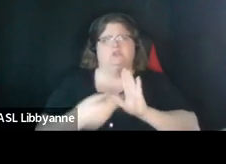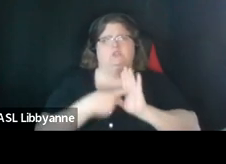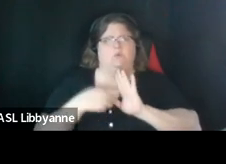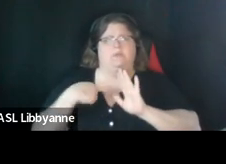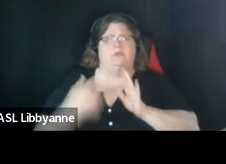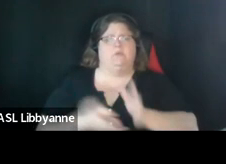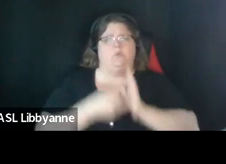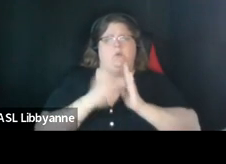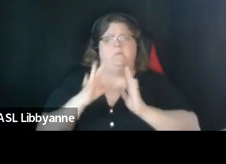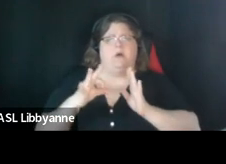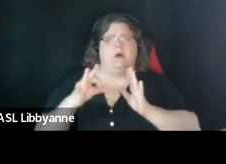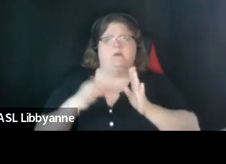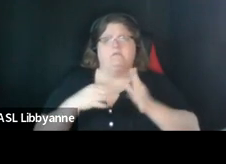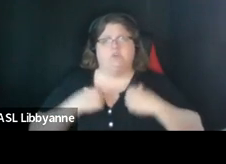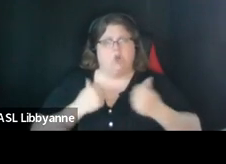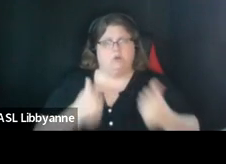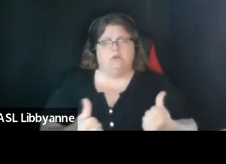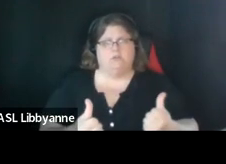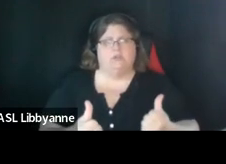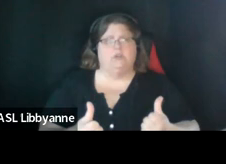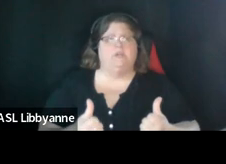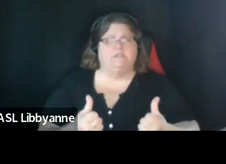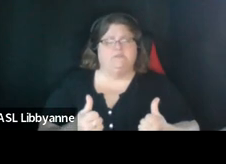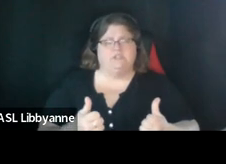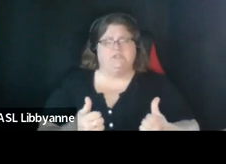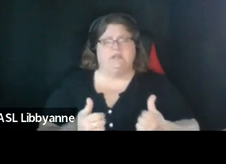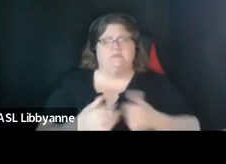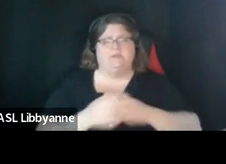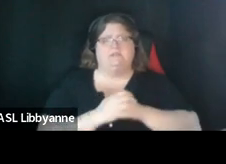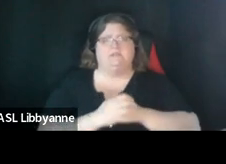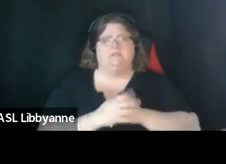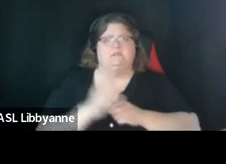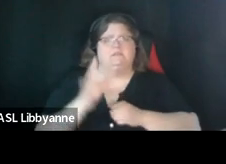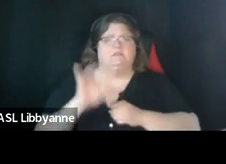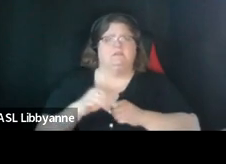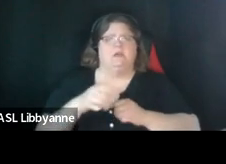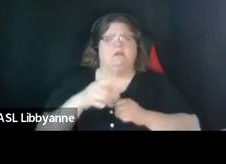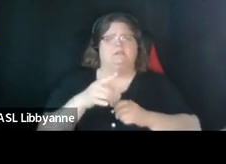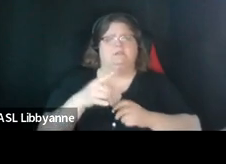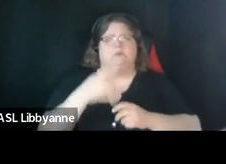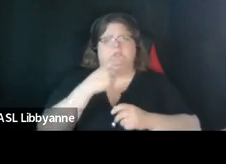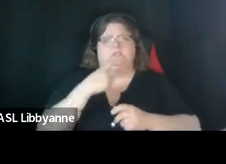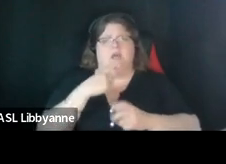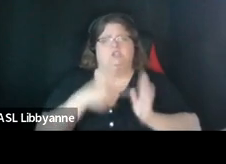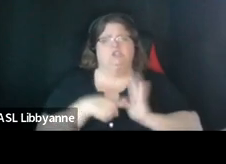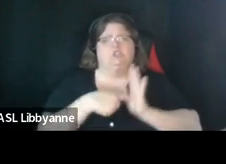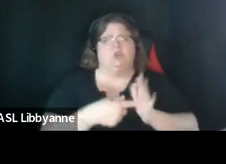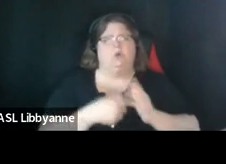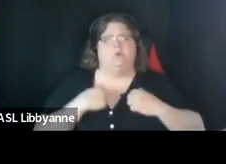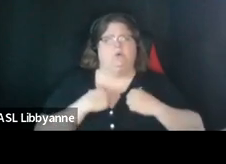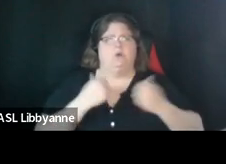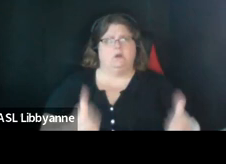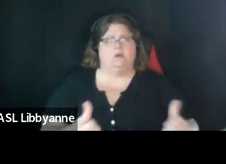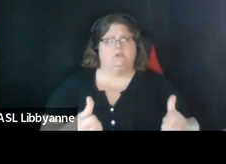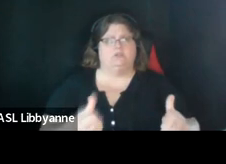courage um and it's a it's a bullet in the middle that says displace courage in decision making that will always put